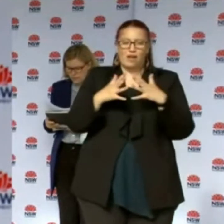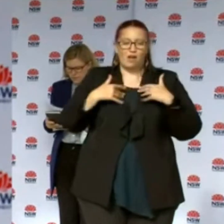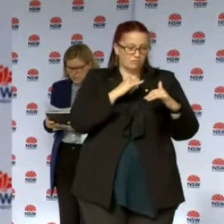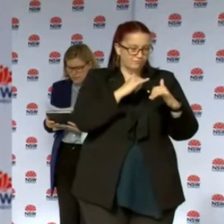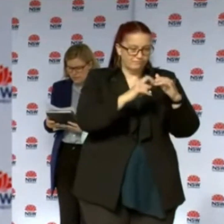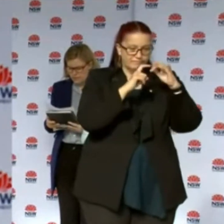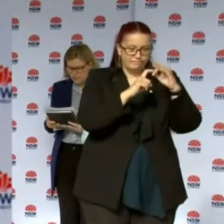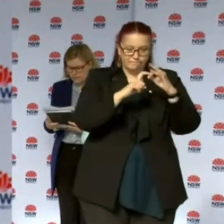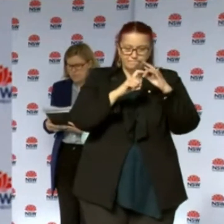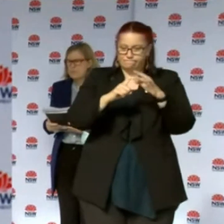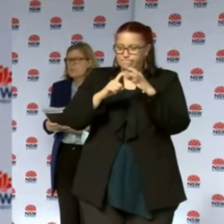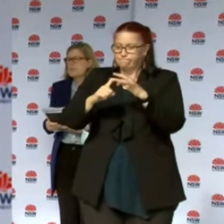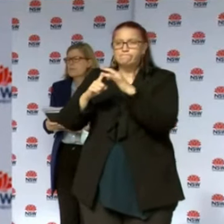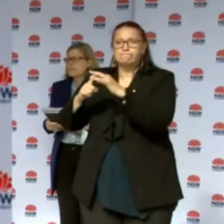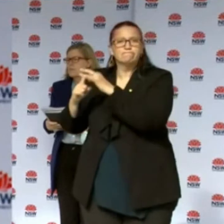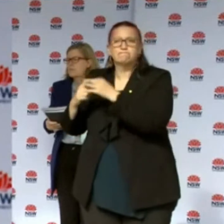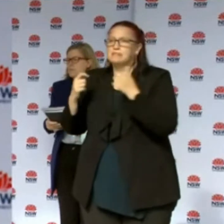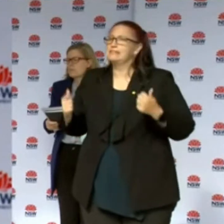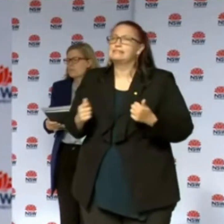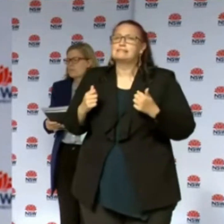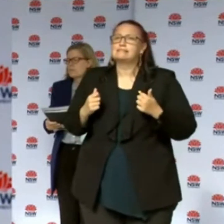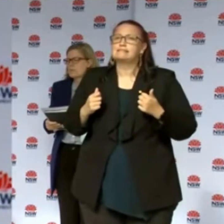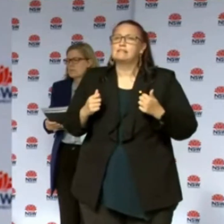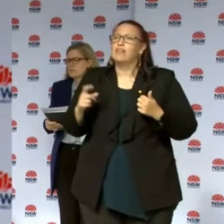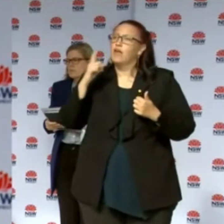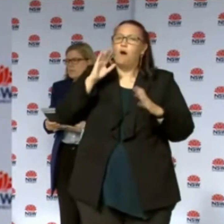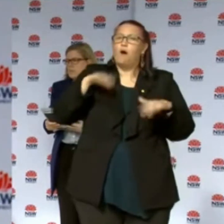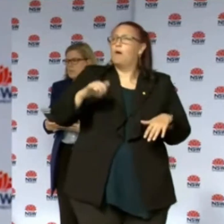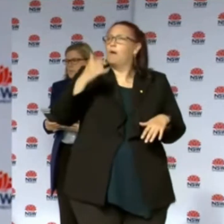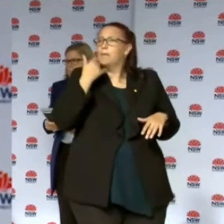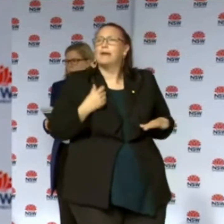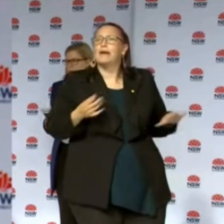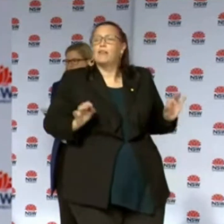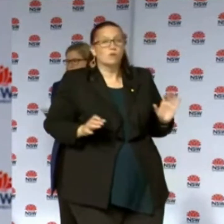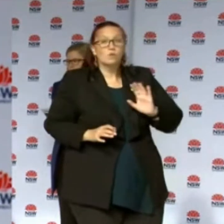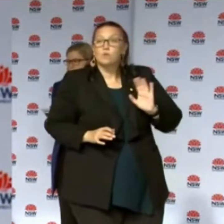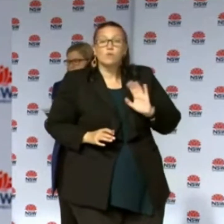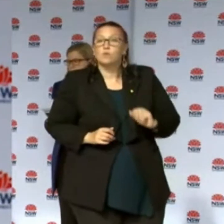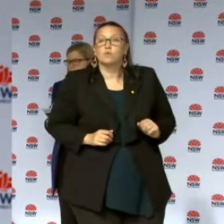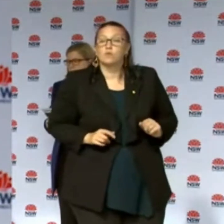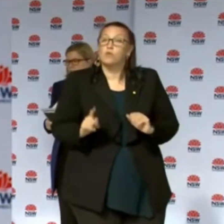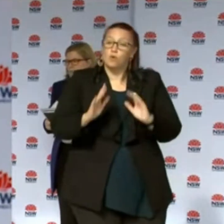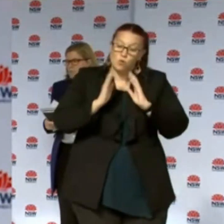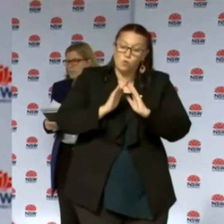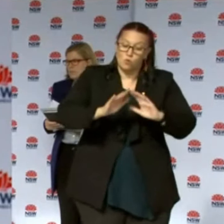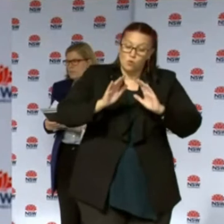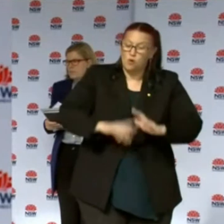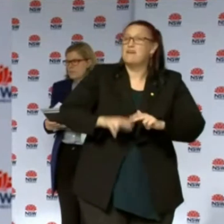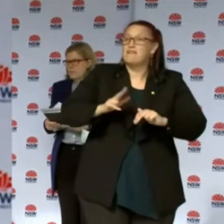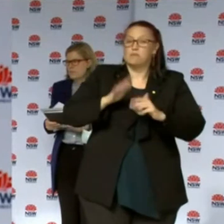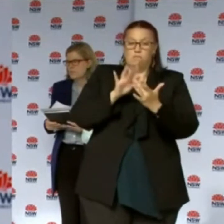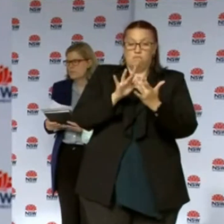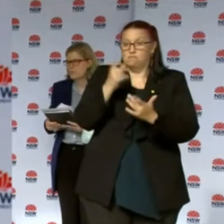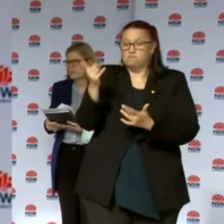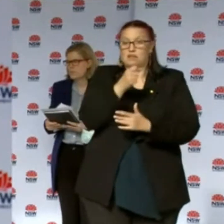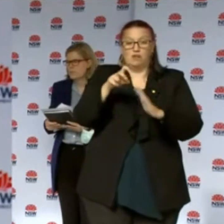please wait till you get the all clear, please wait till you get health advice no matter your circumstances, no matter your situation. Follow